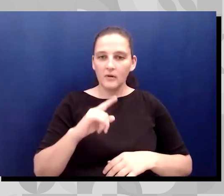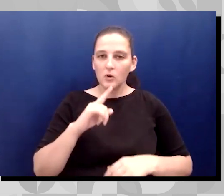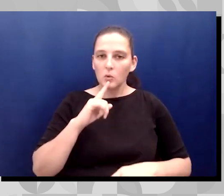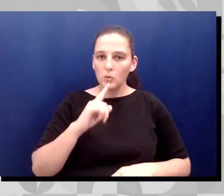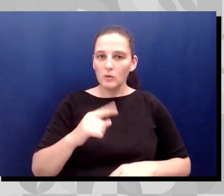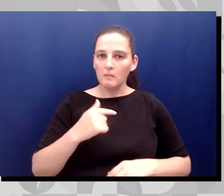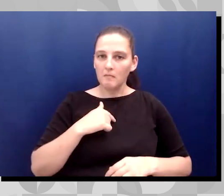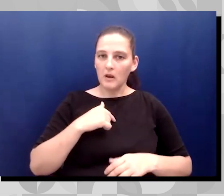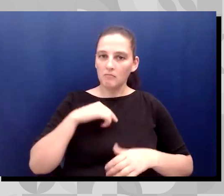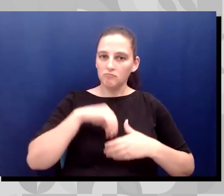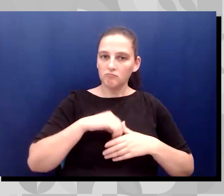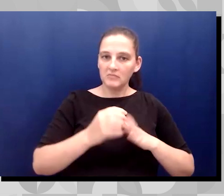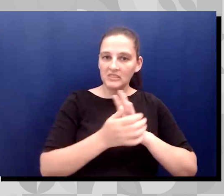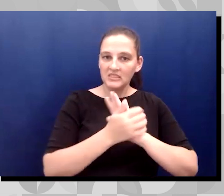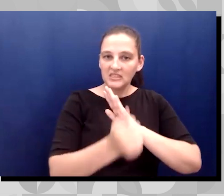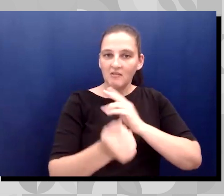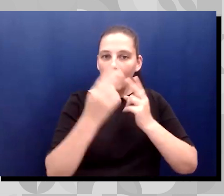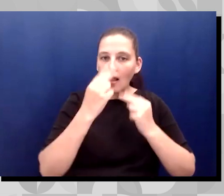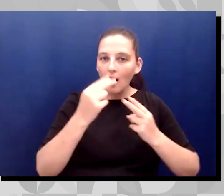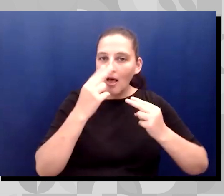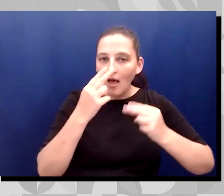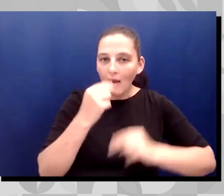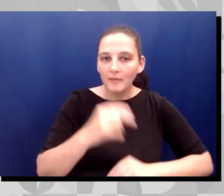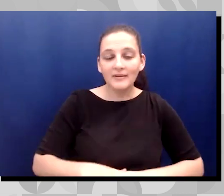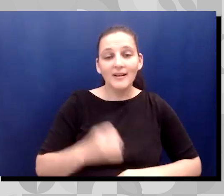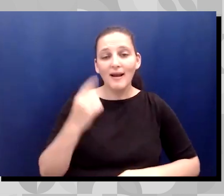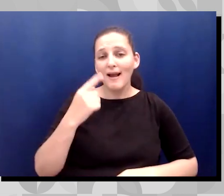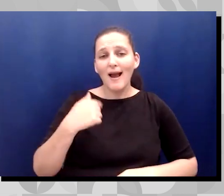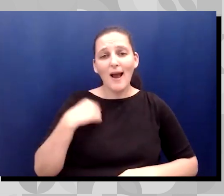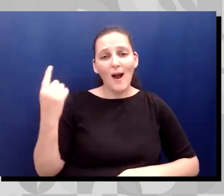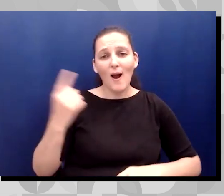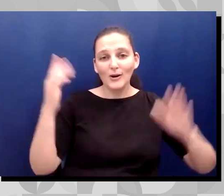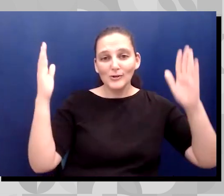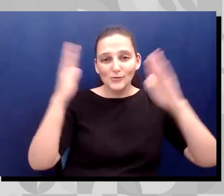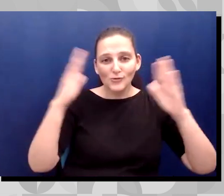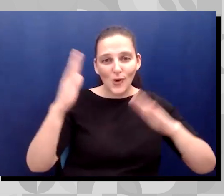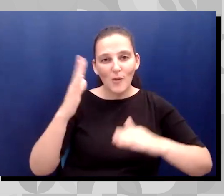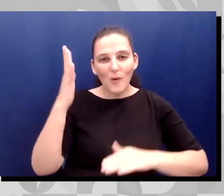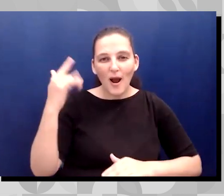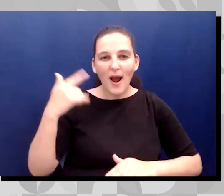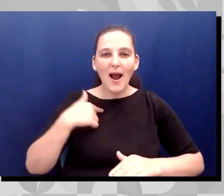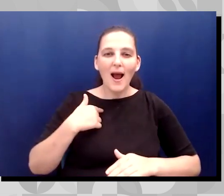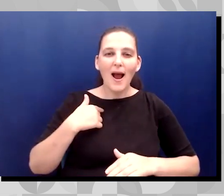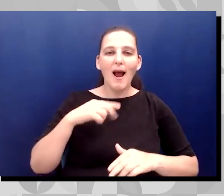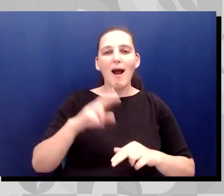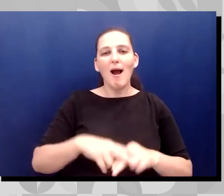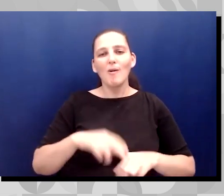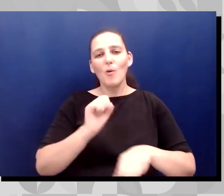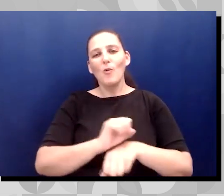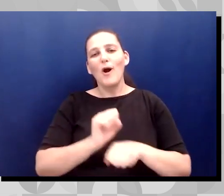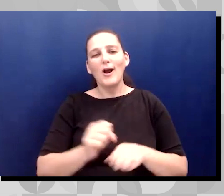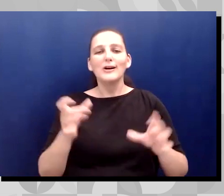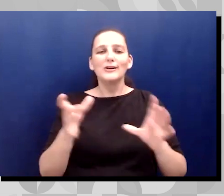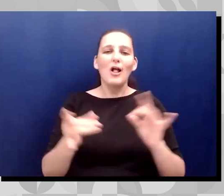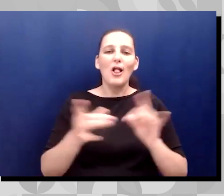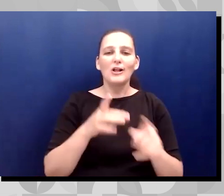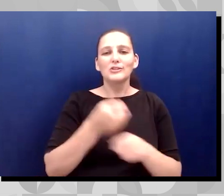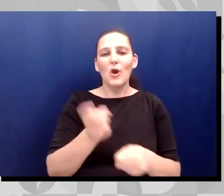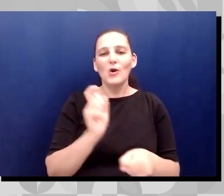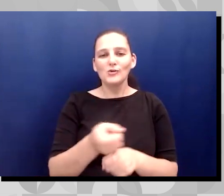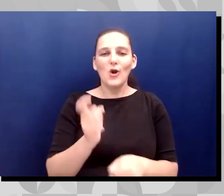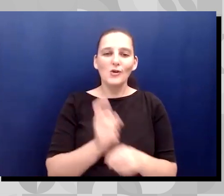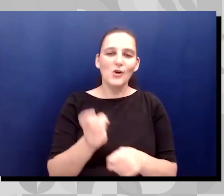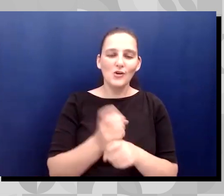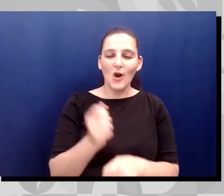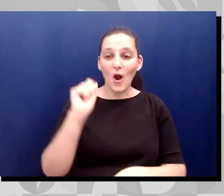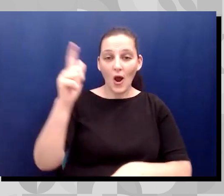all day for cracking jokes up in the office. I was called into office and a